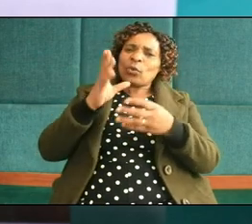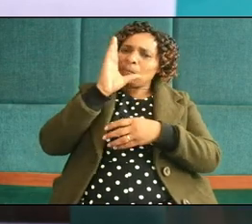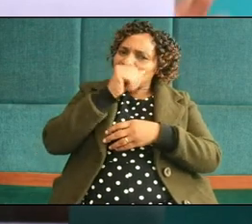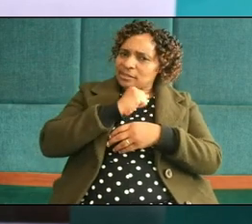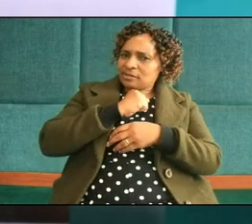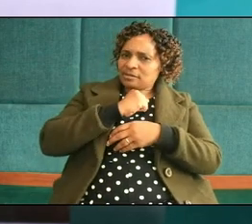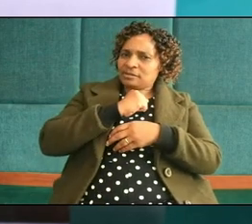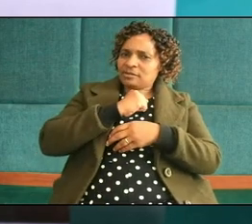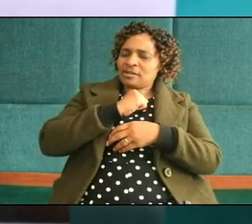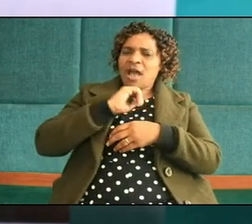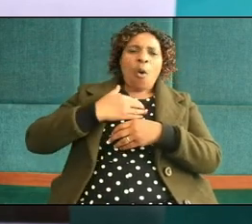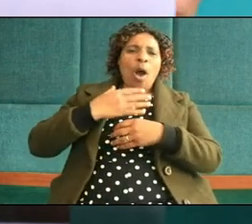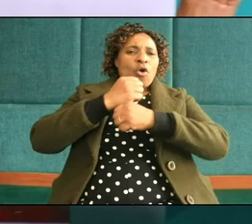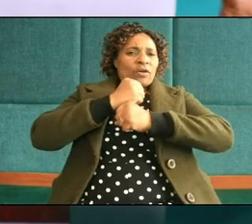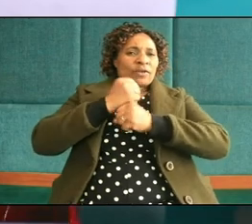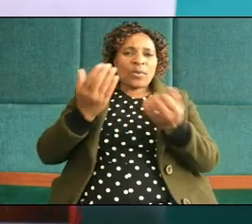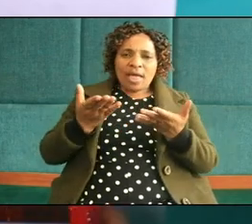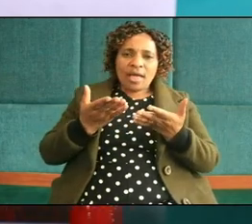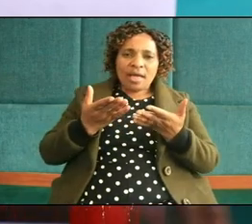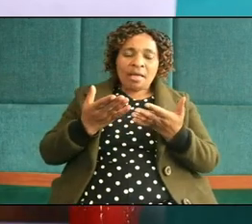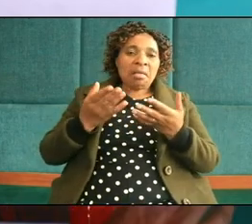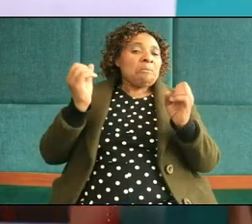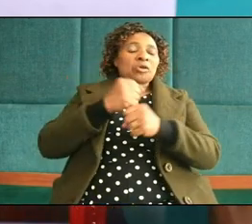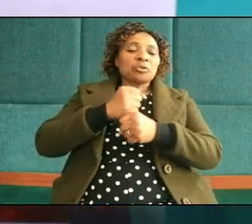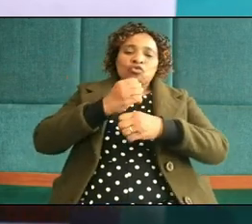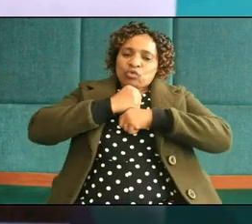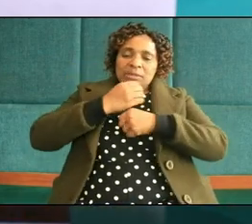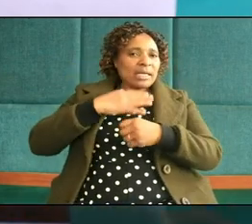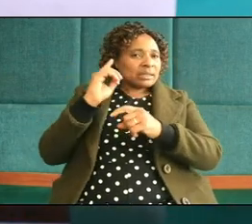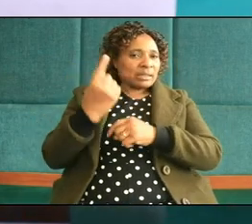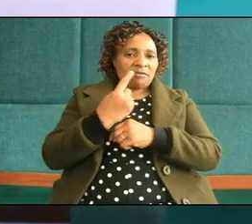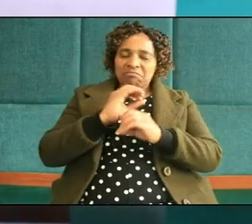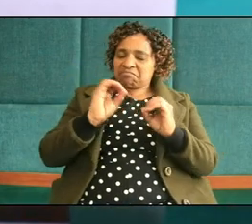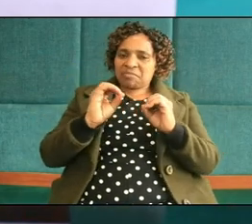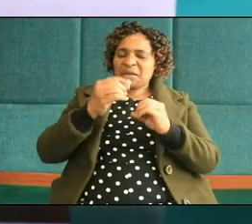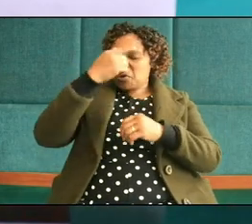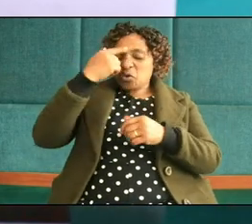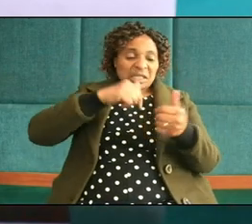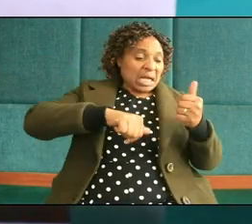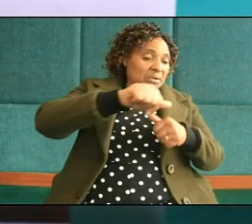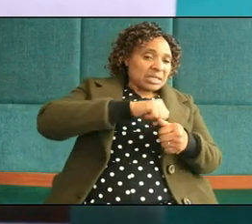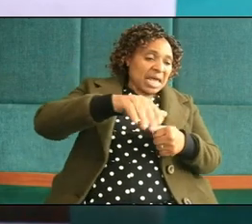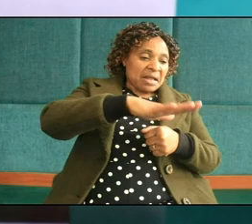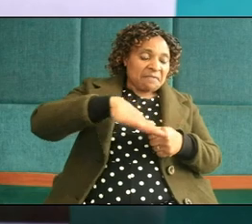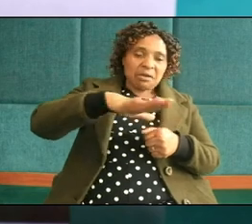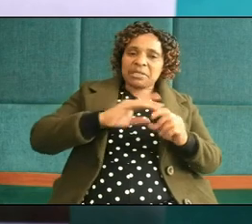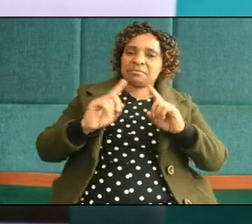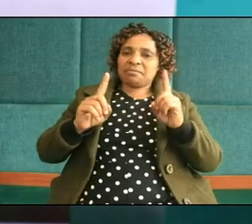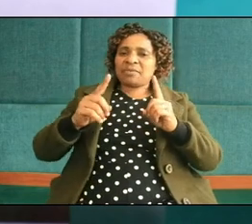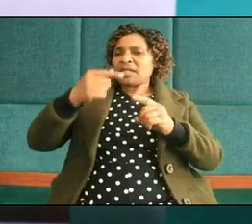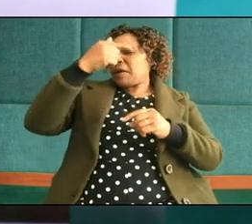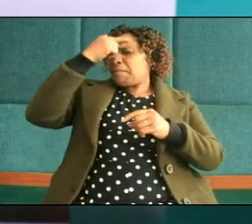our confidence I do not trust myself because of my surrounding because of